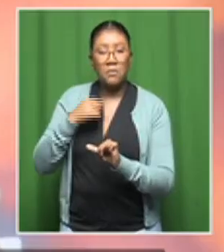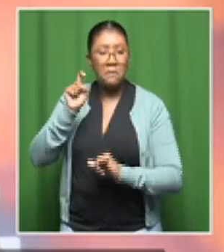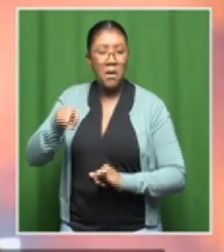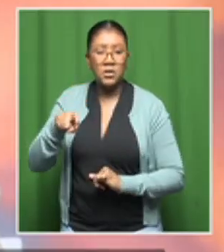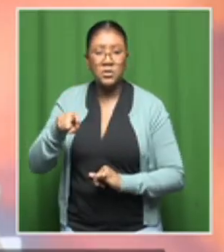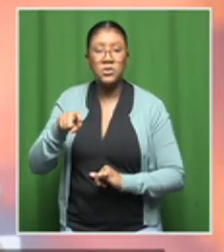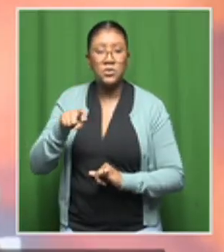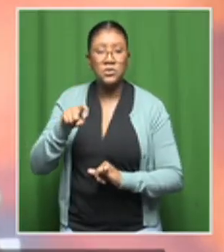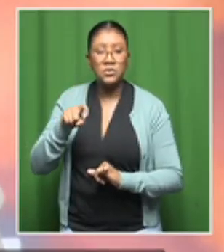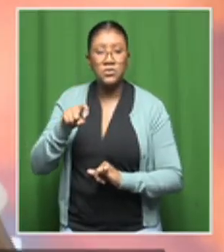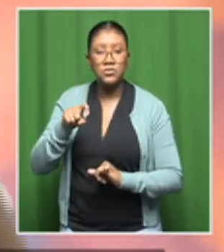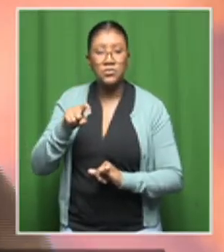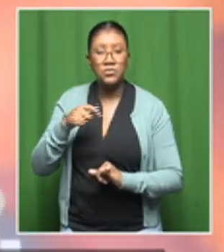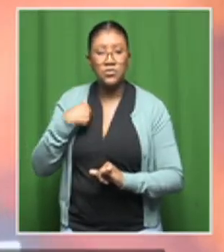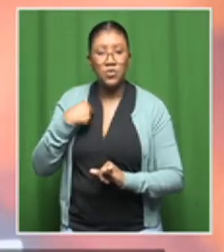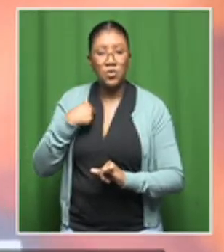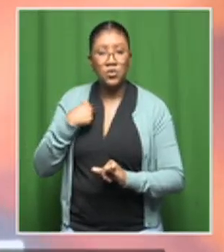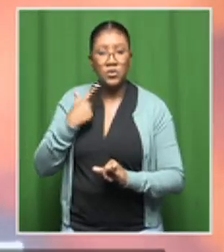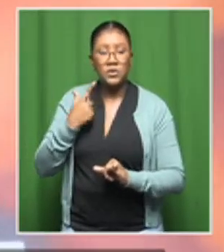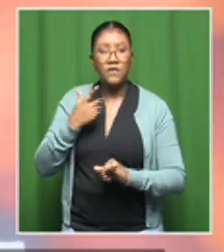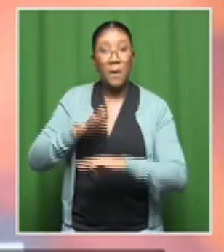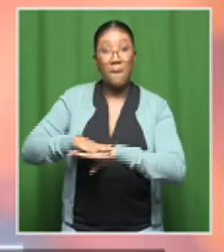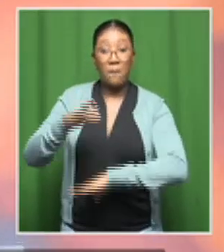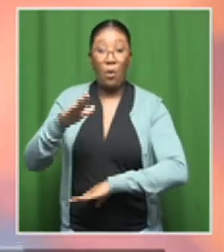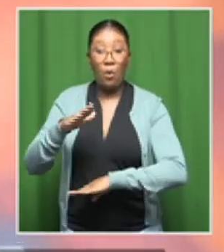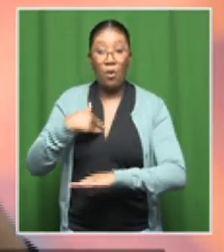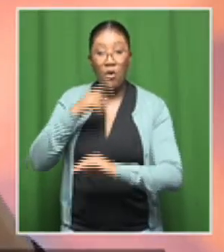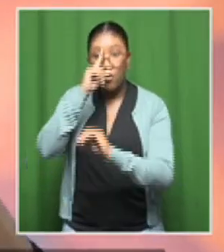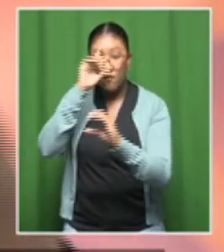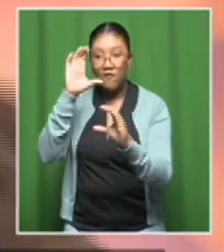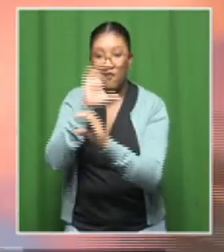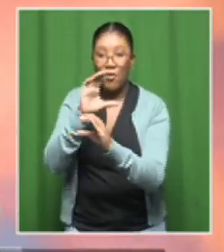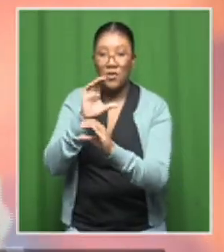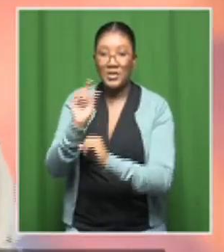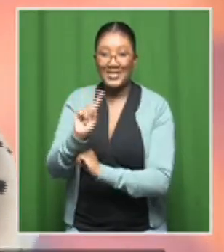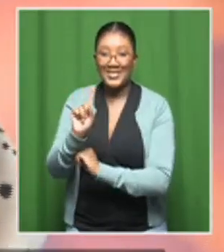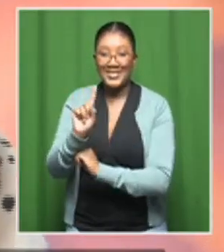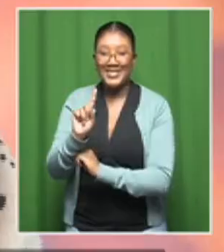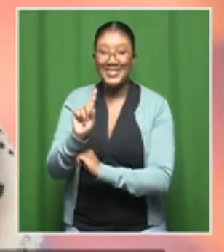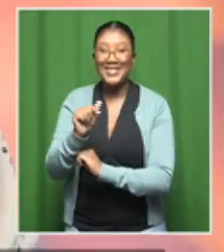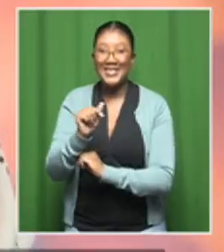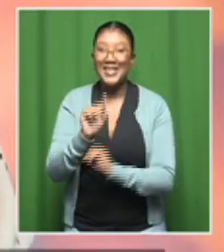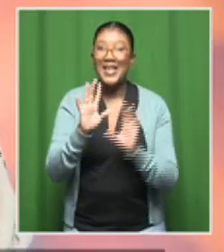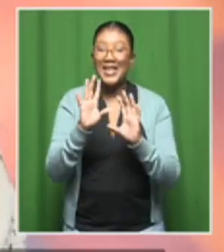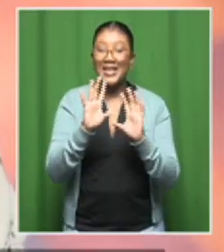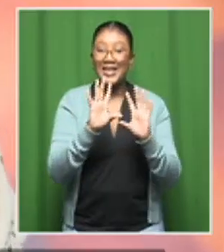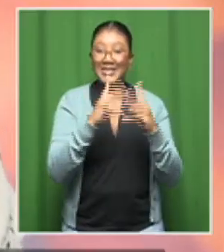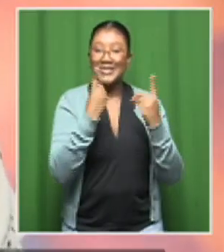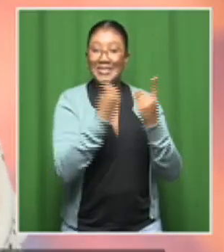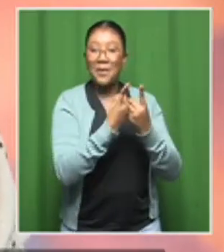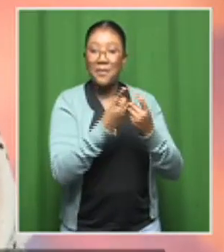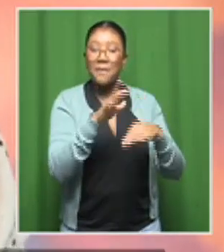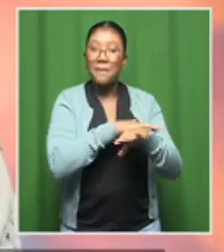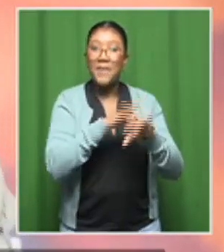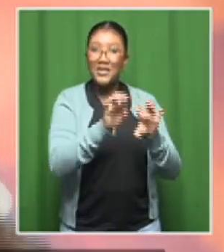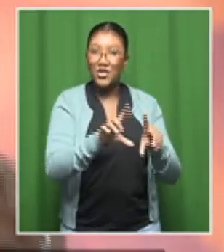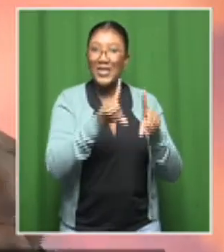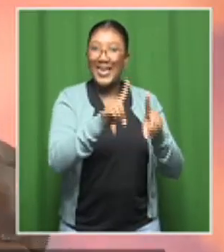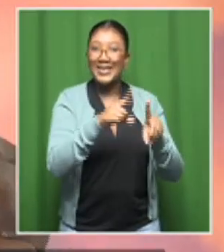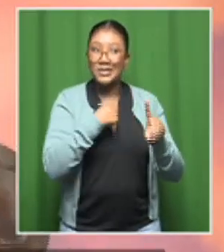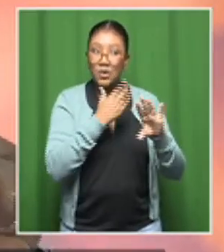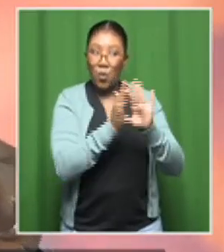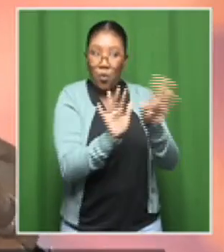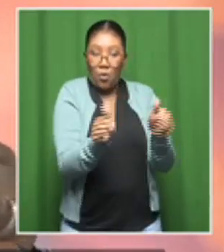we want to do even most is to work mostly even with the Department of Basic Education to say,